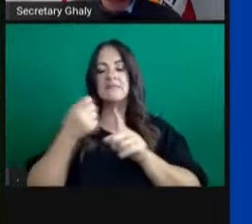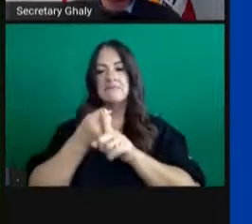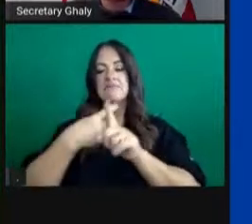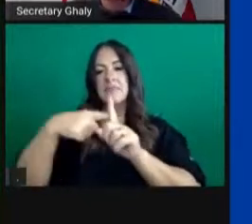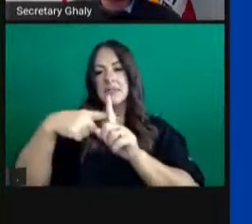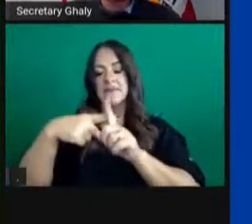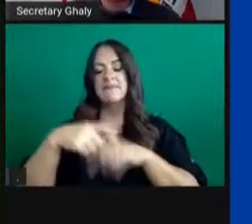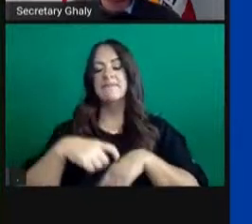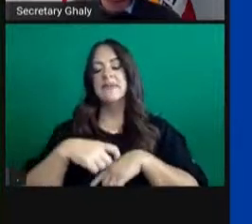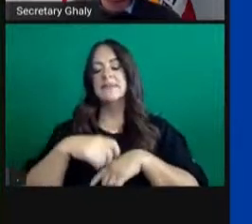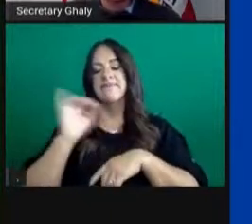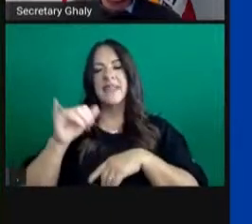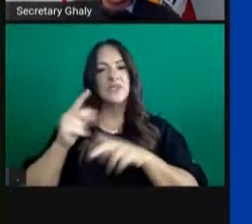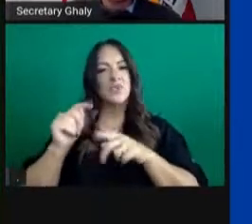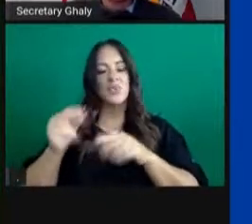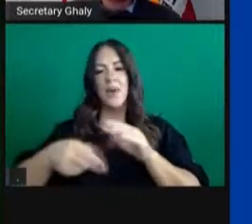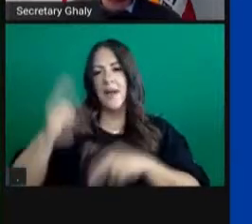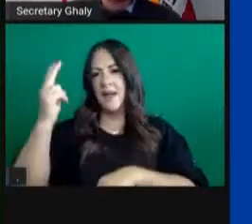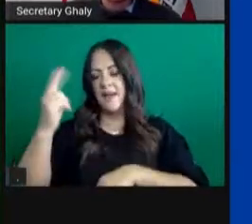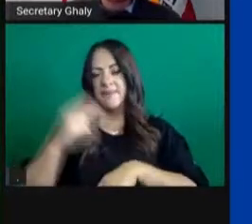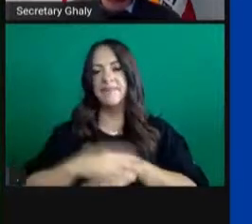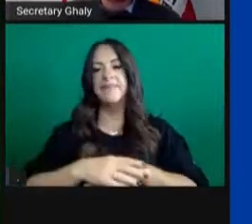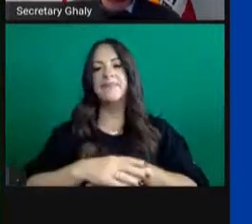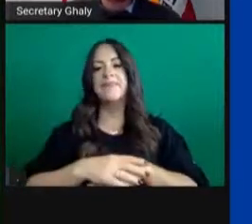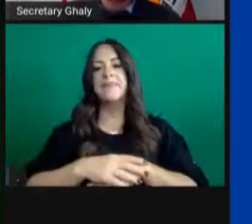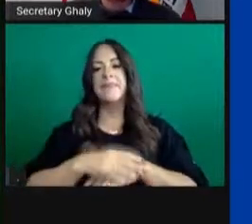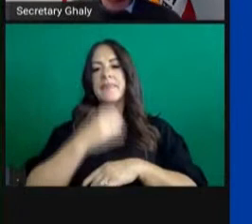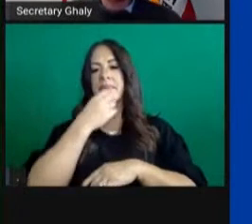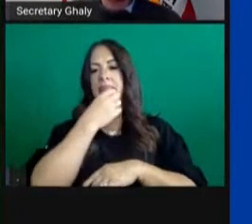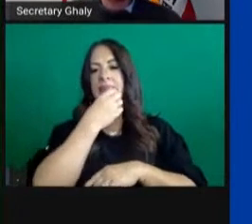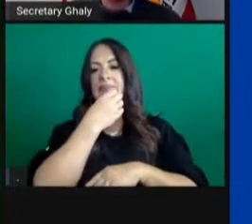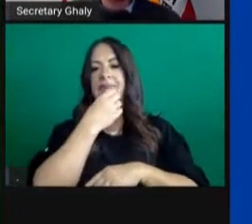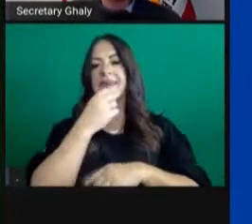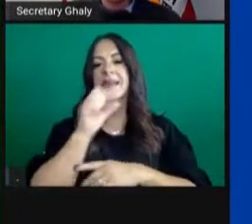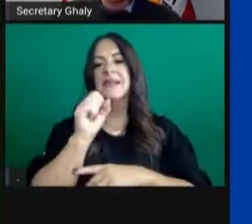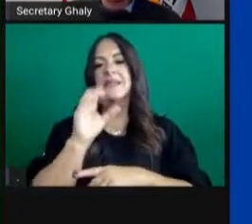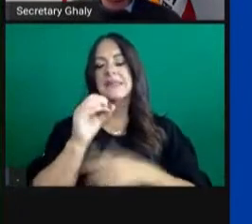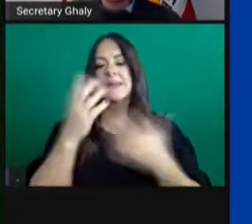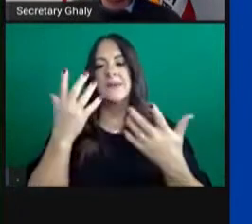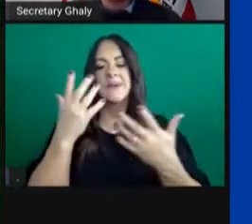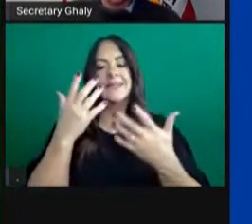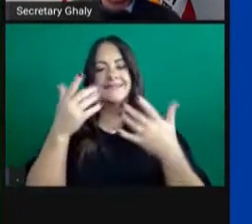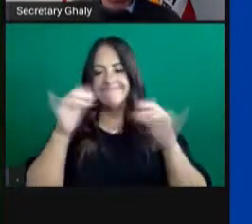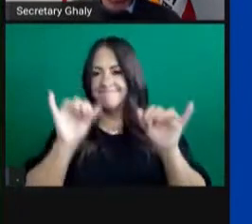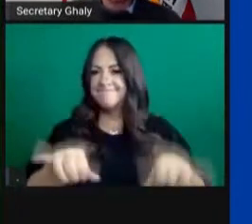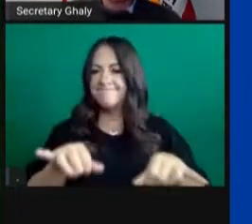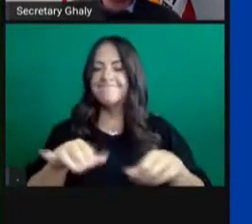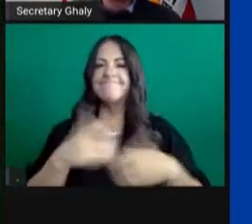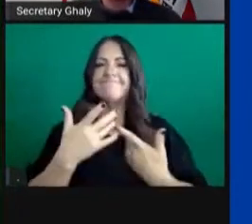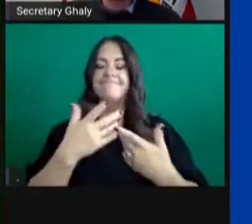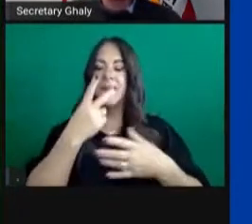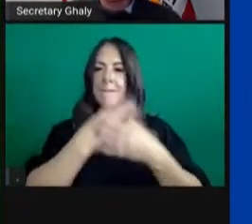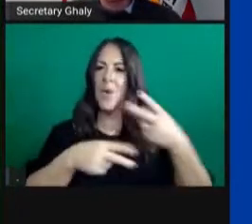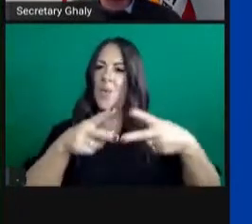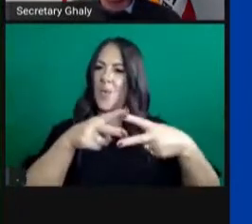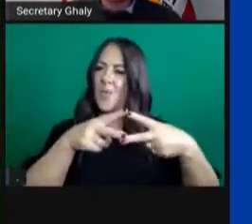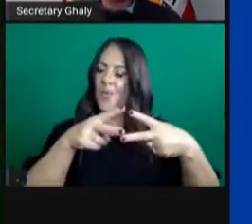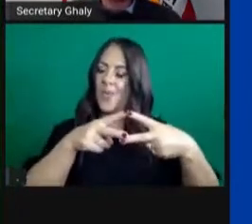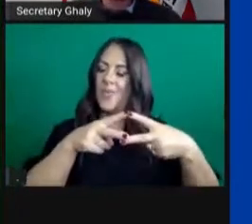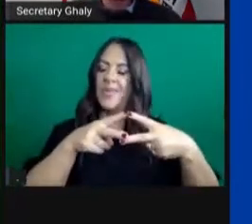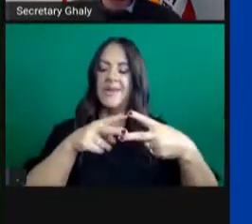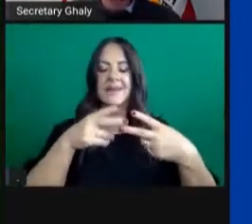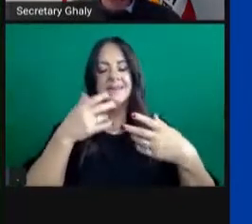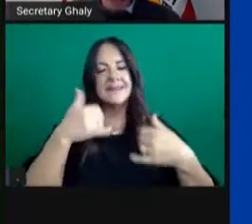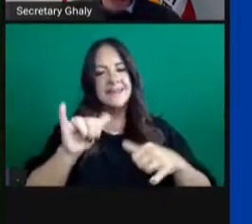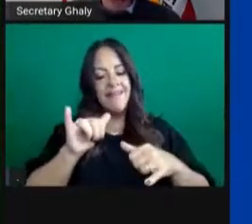And then similarly, the ICU projection four weeks out is demand exceeds capacity. So for